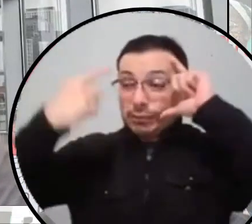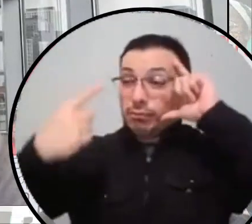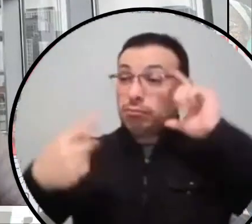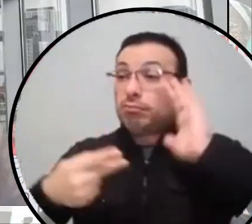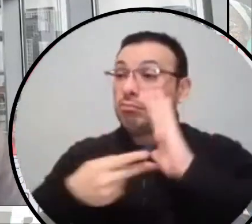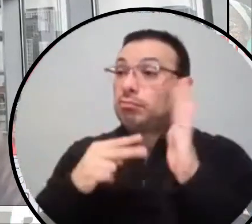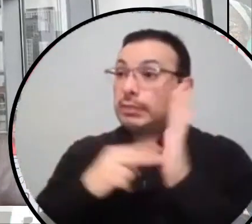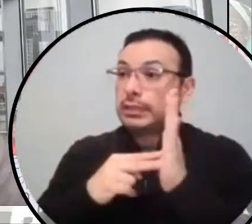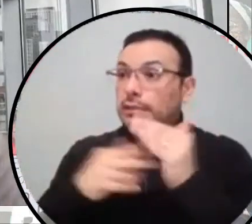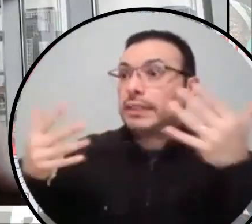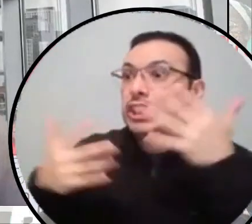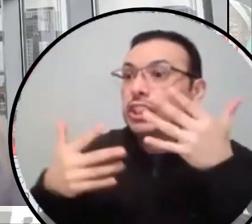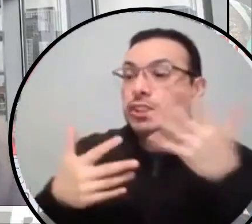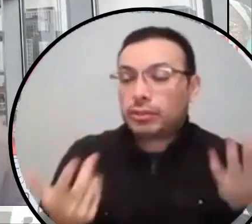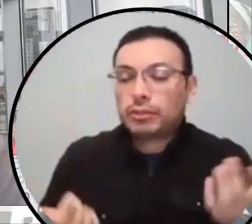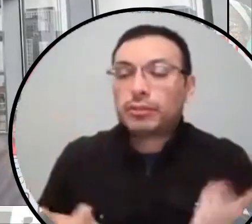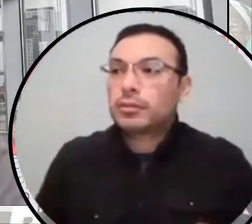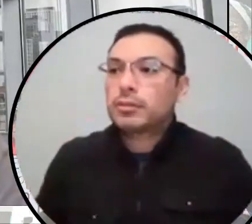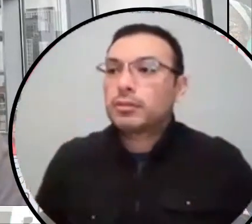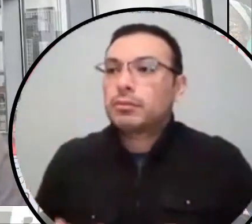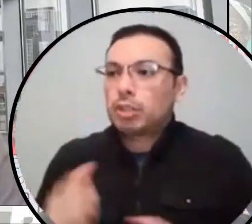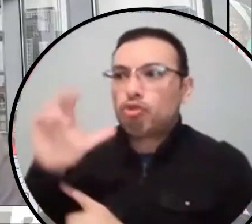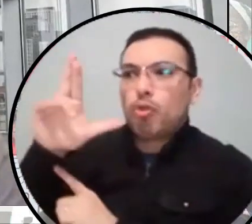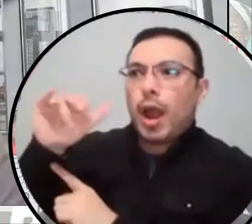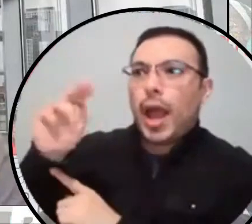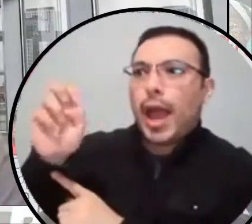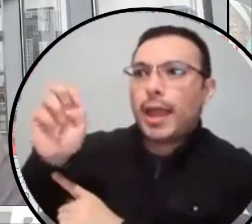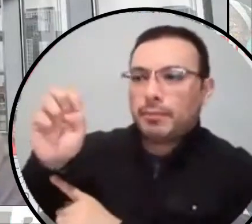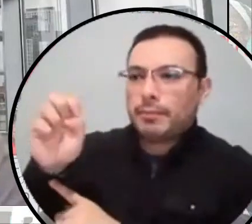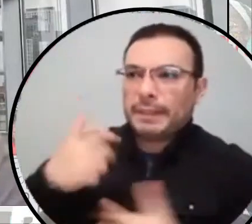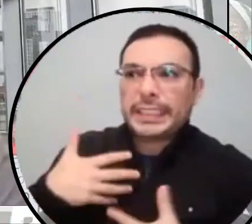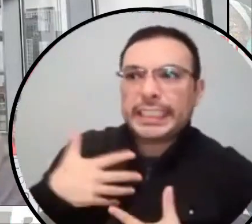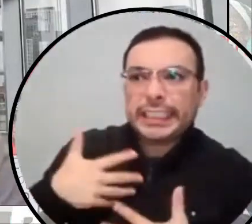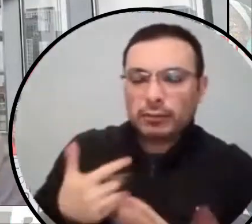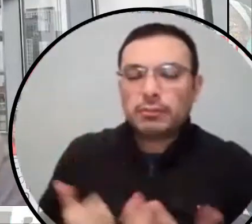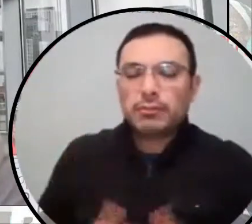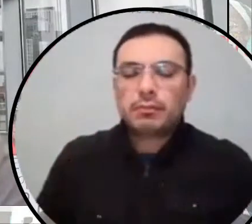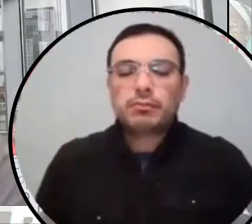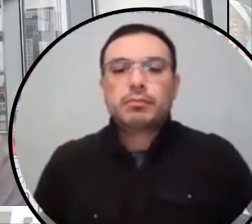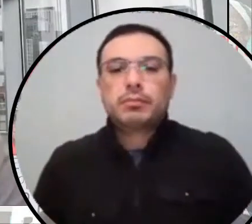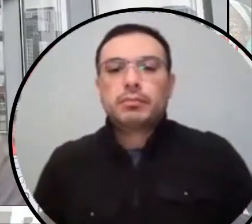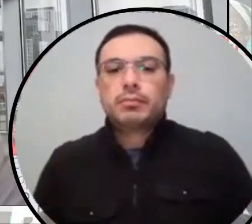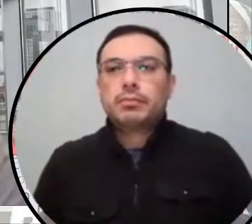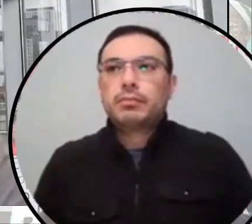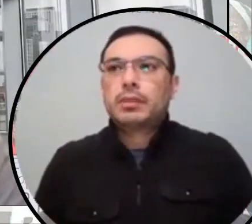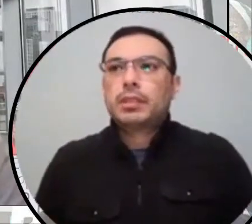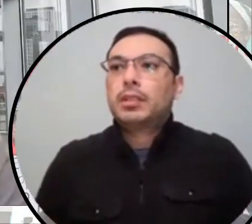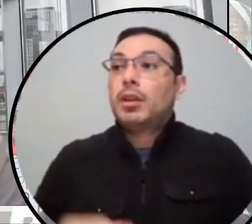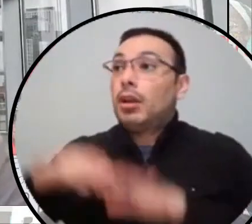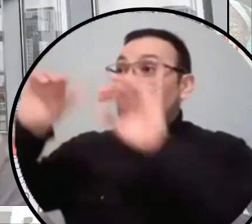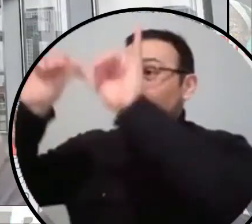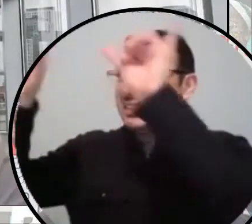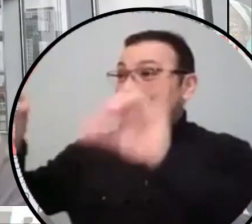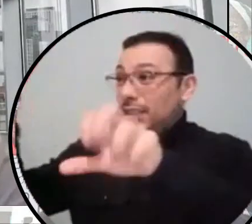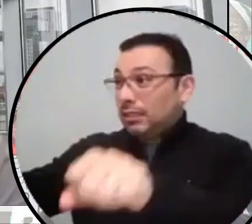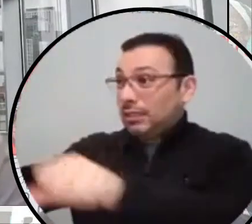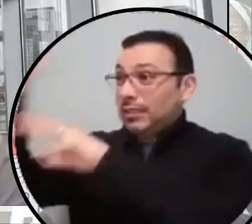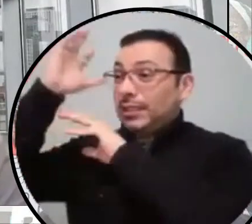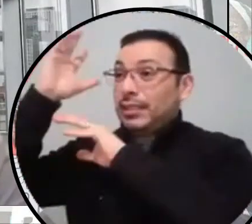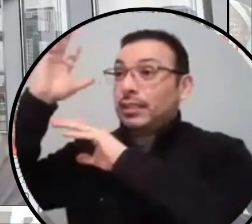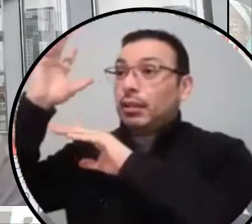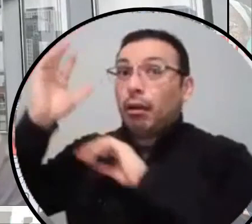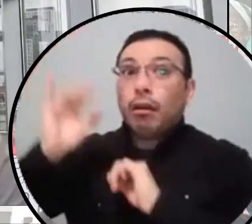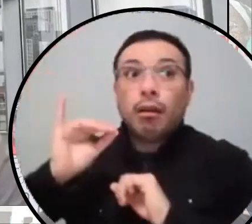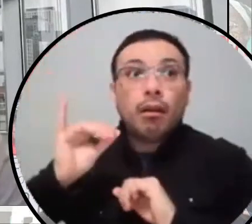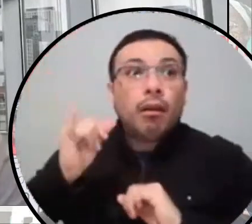abolition and you talk about getting rid of stuff and letting people out and, uh, a lot of folks are saying, whoa, whoa, whoa, whoa, we're letting all these crazy criminals out,